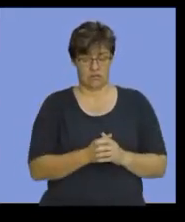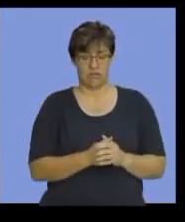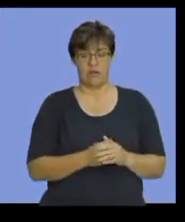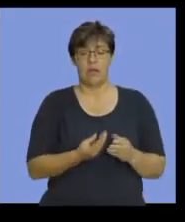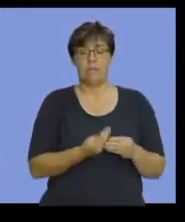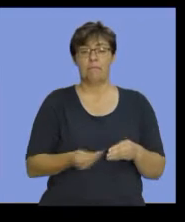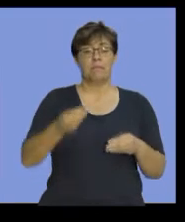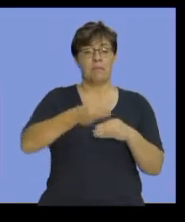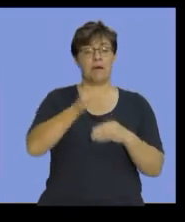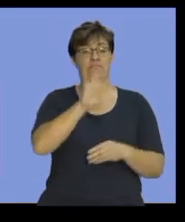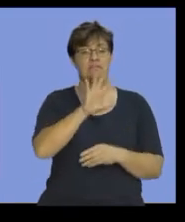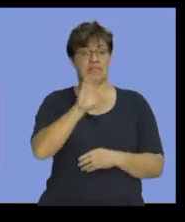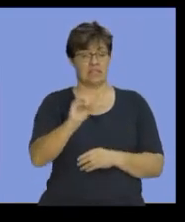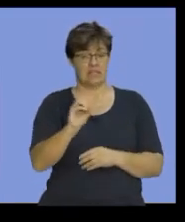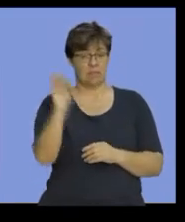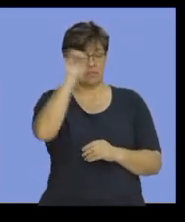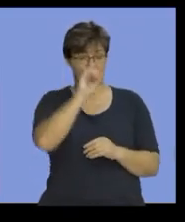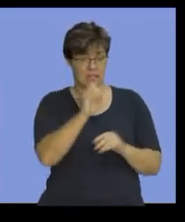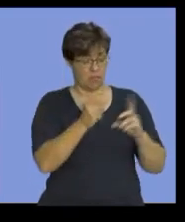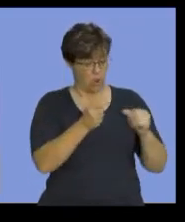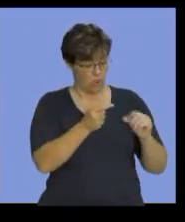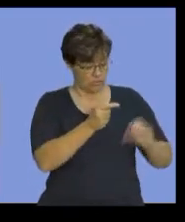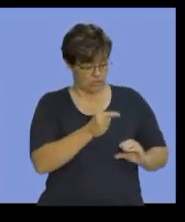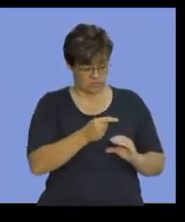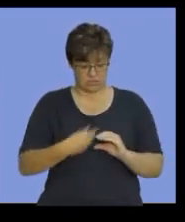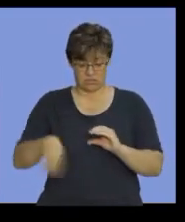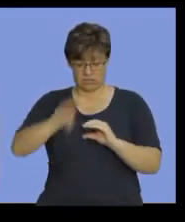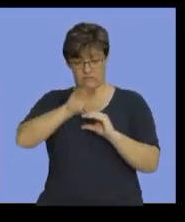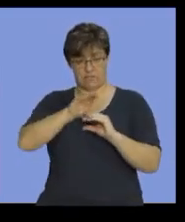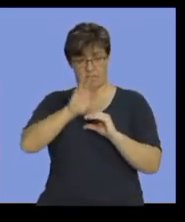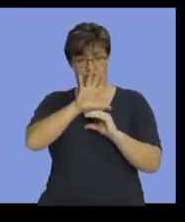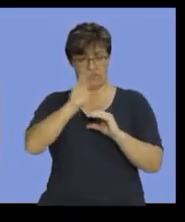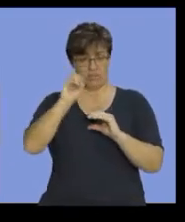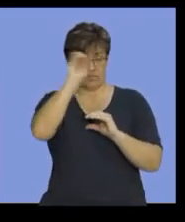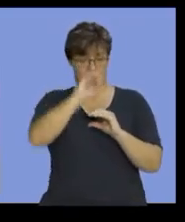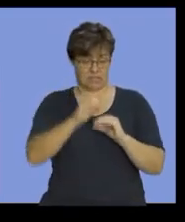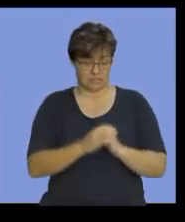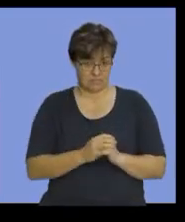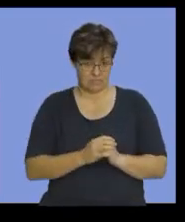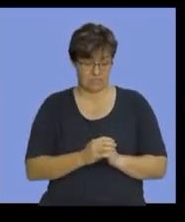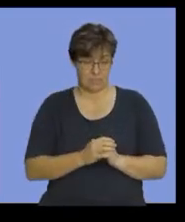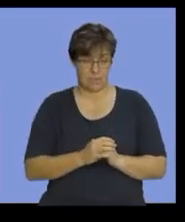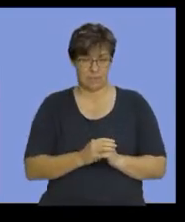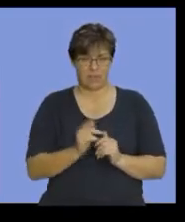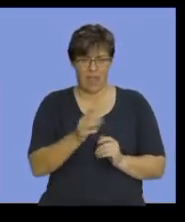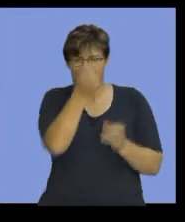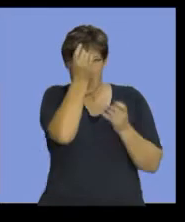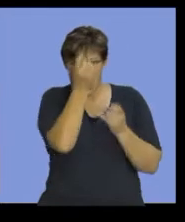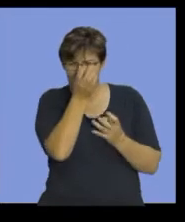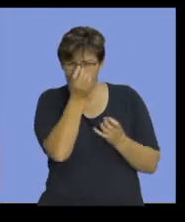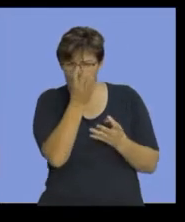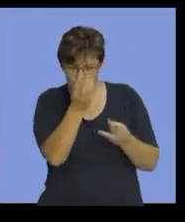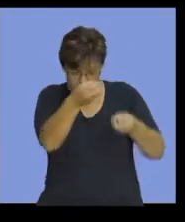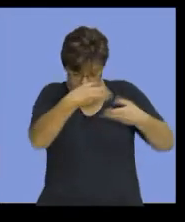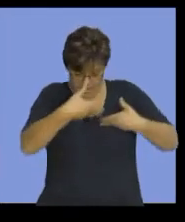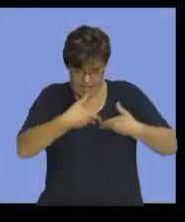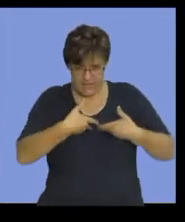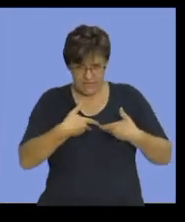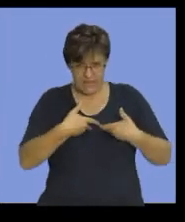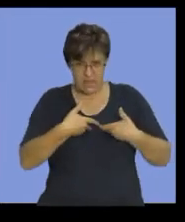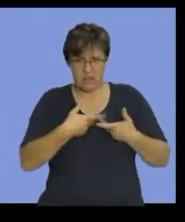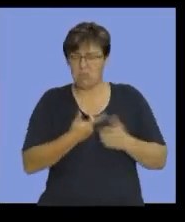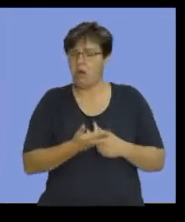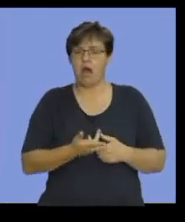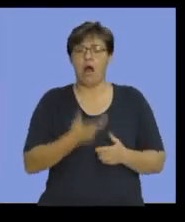50% on cost. Now, every bit of information given to you is